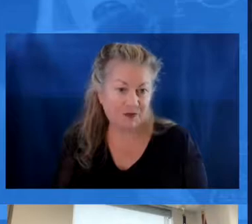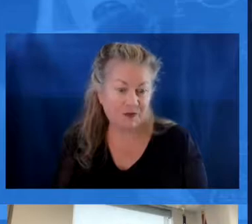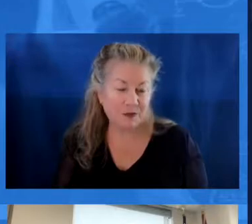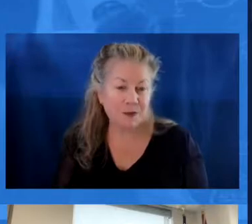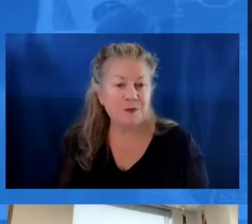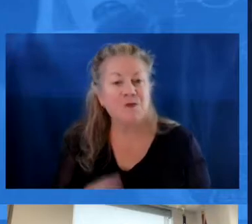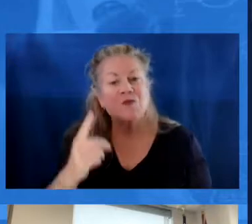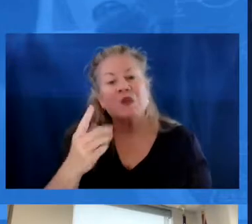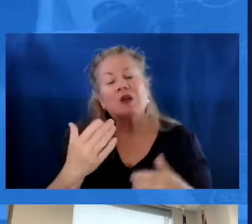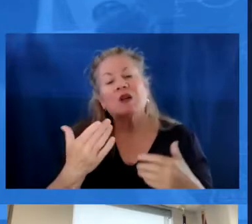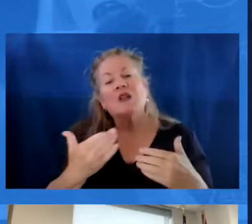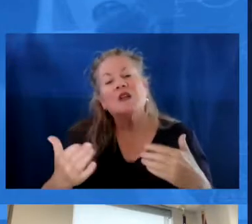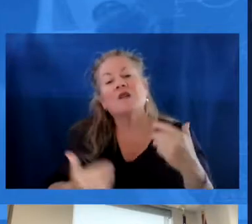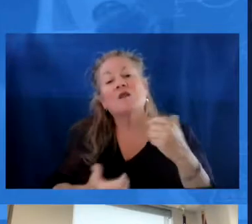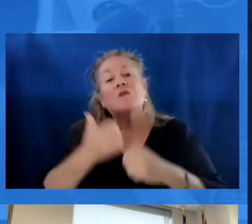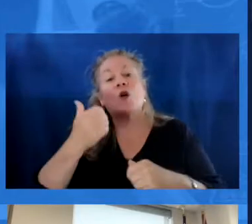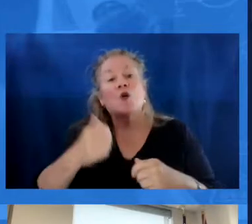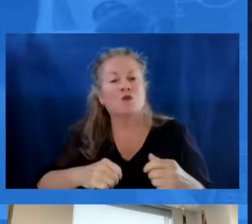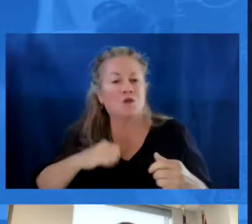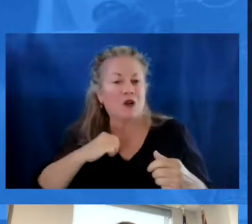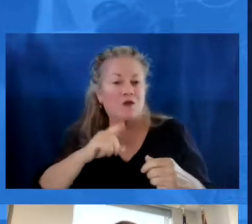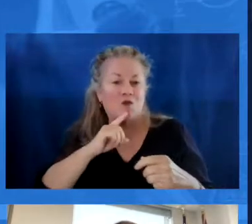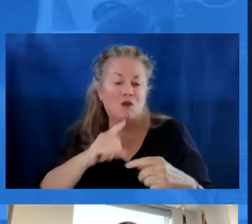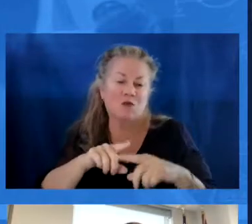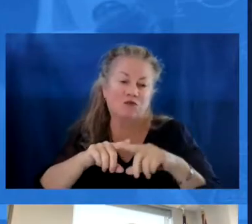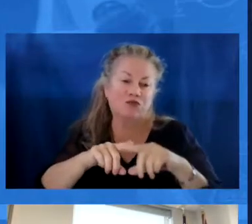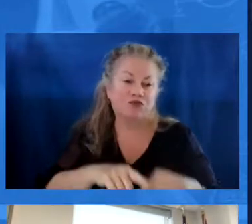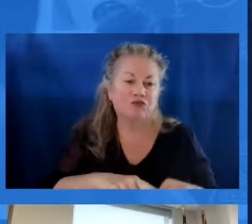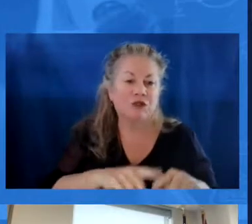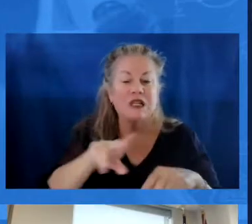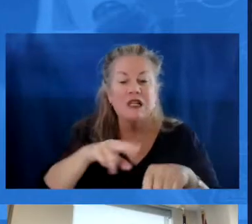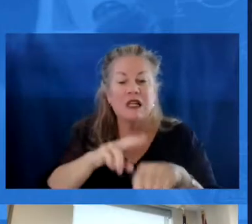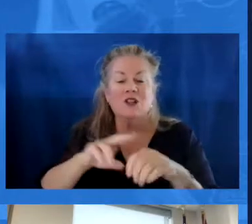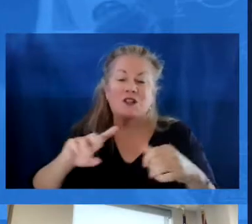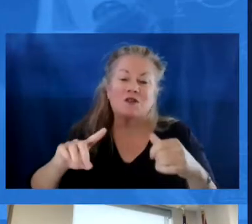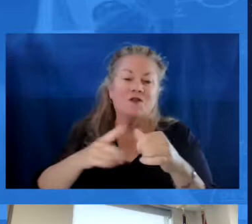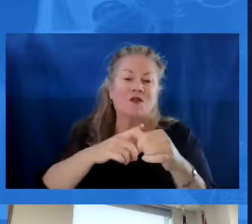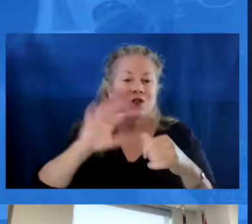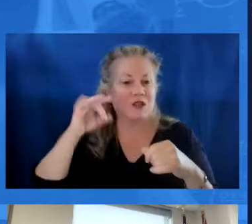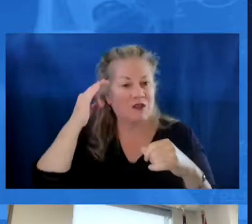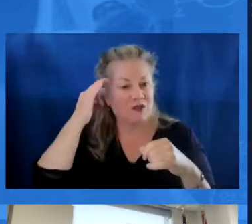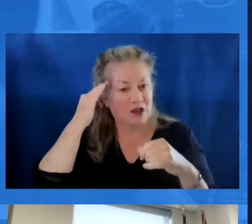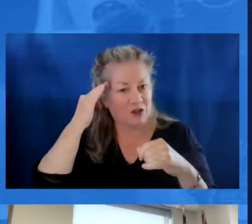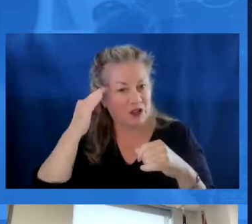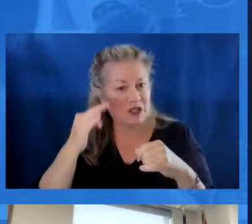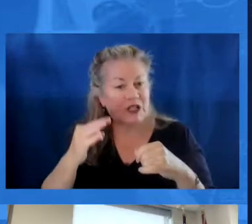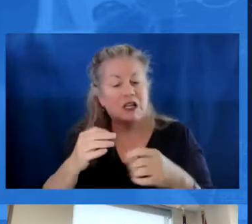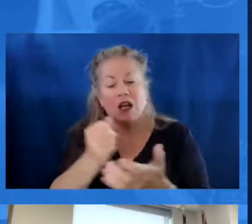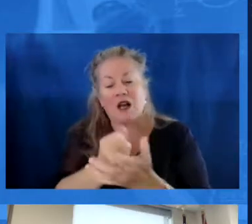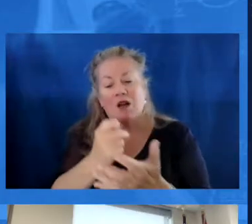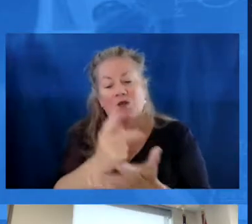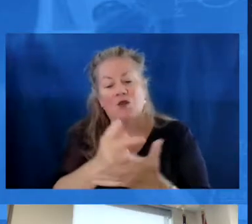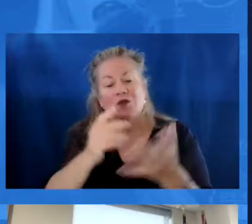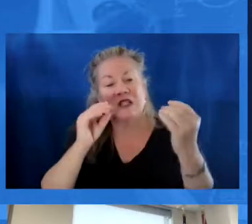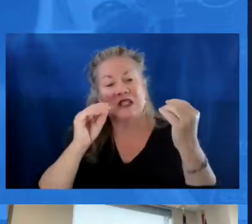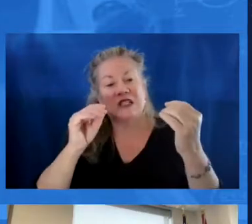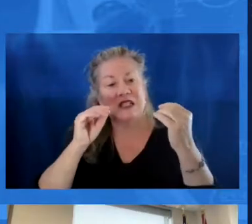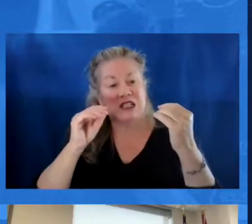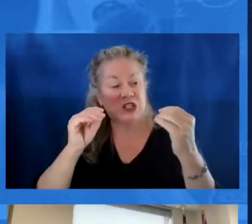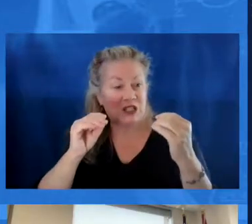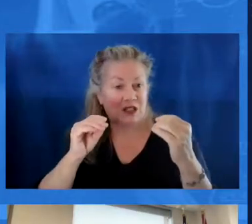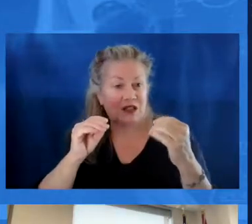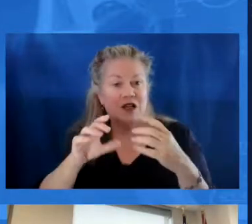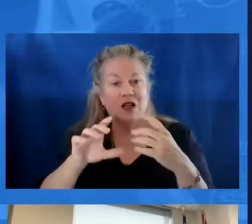But one of the things that we're most proud of and one of the things that we are really leaning into is being the nation's first federally approved